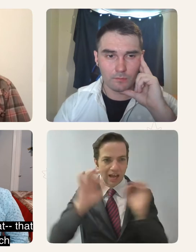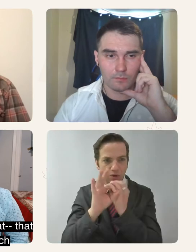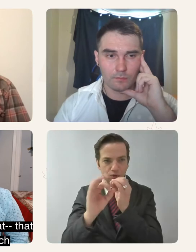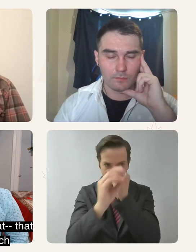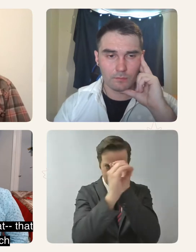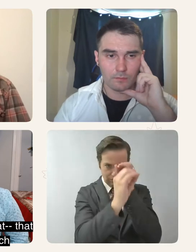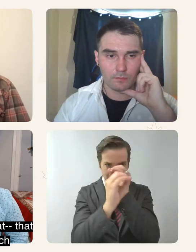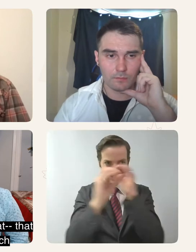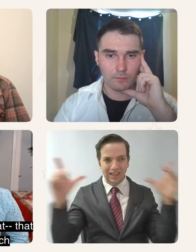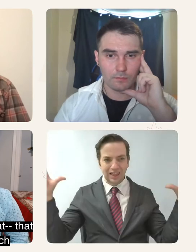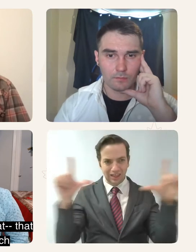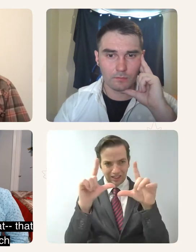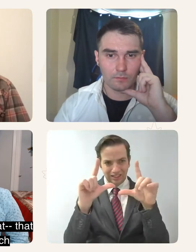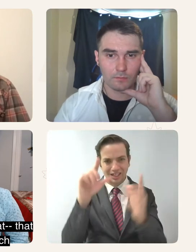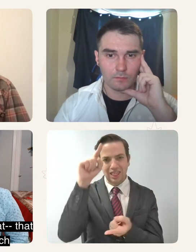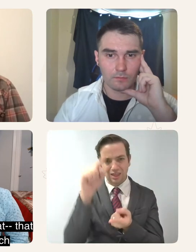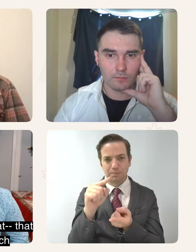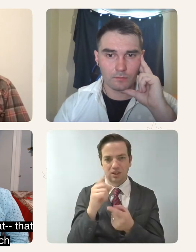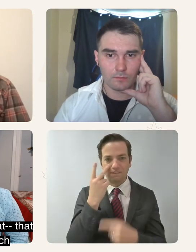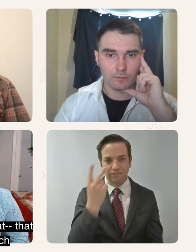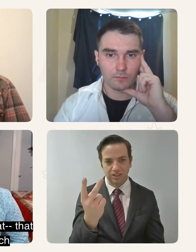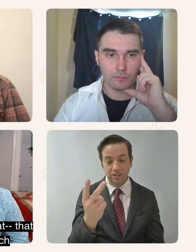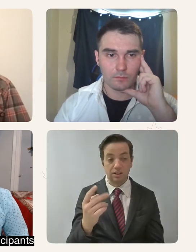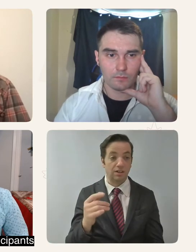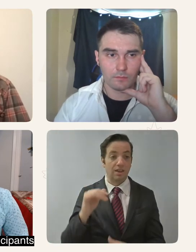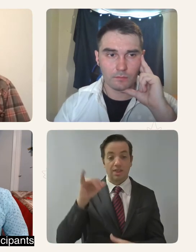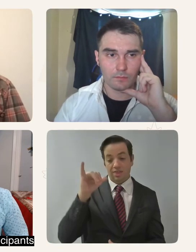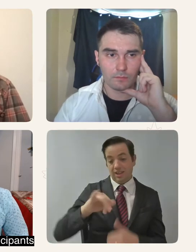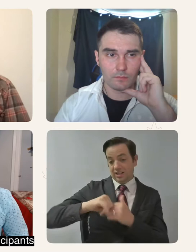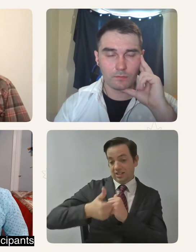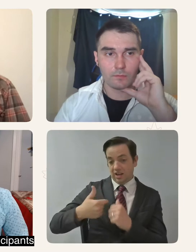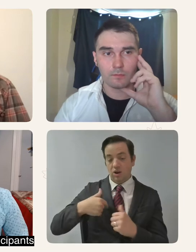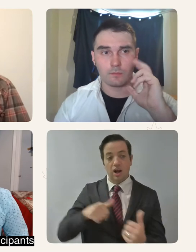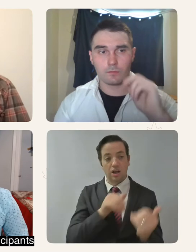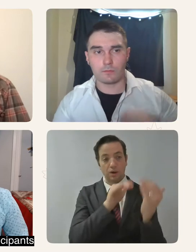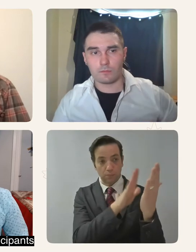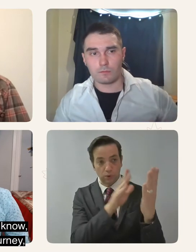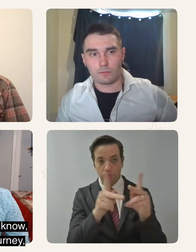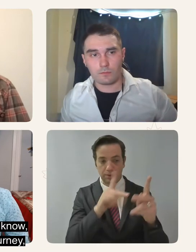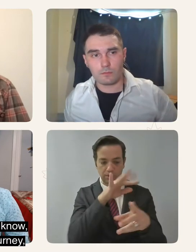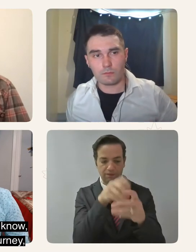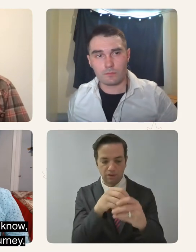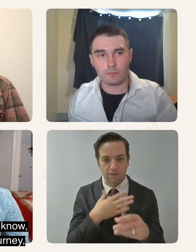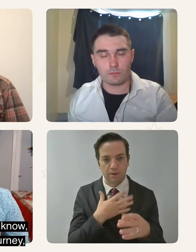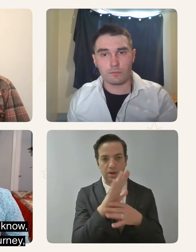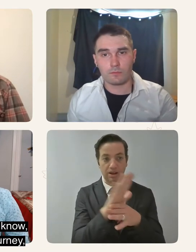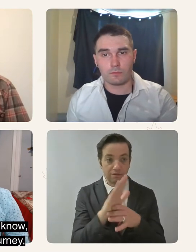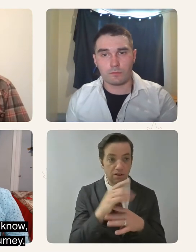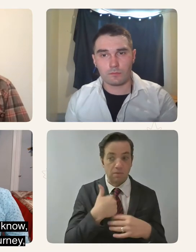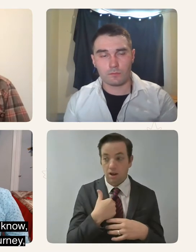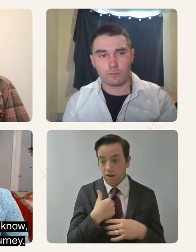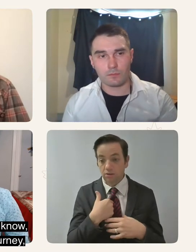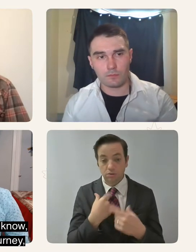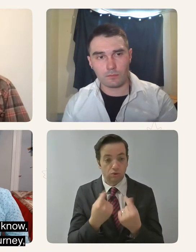and so, you know, that, that is the way in which I approached the participants in the film that I, you know, that